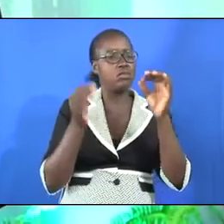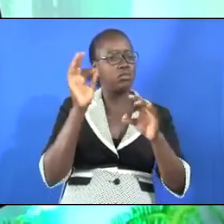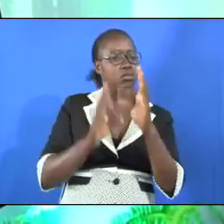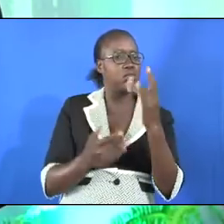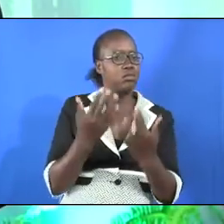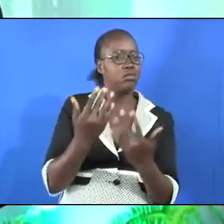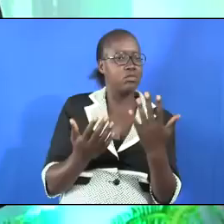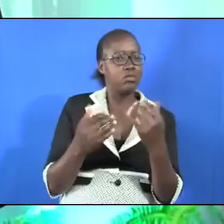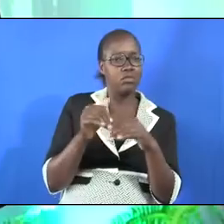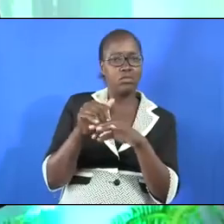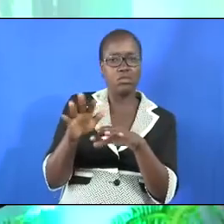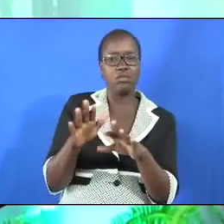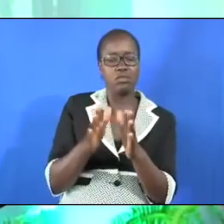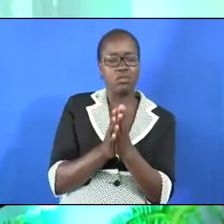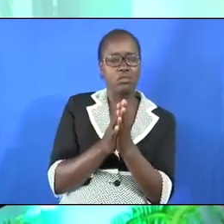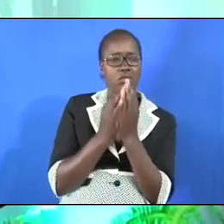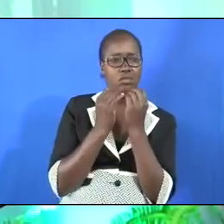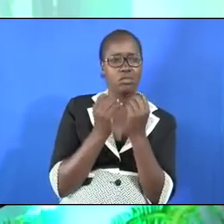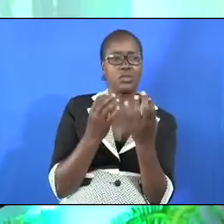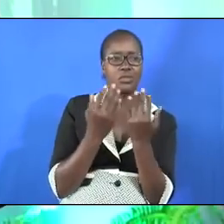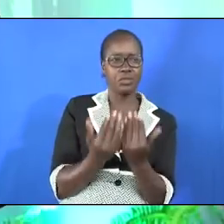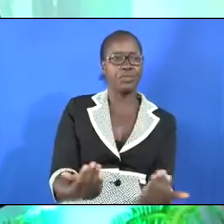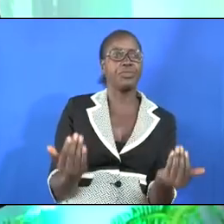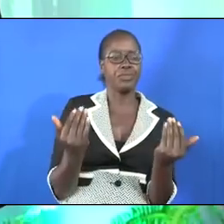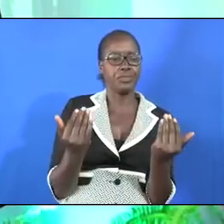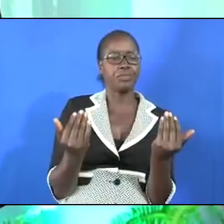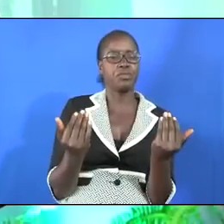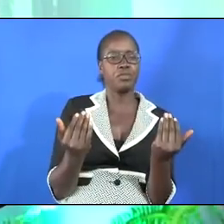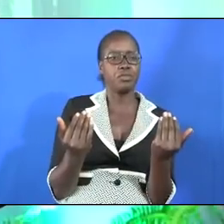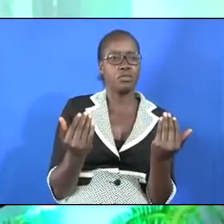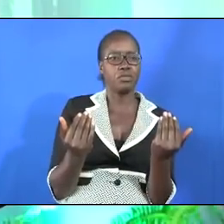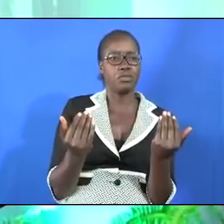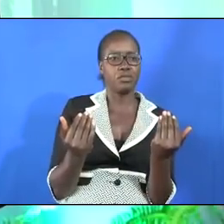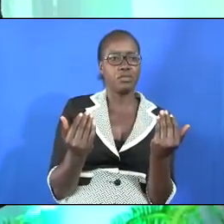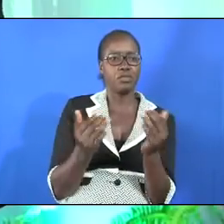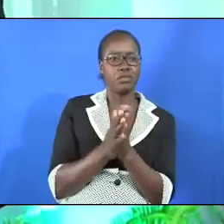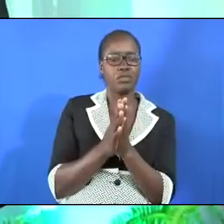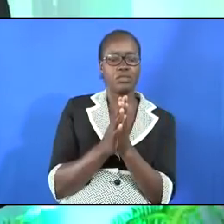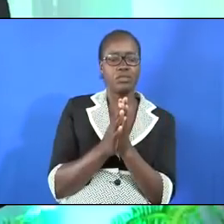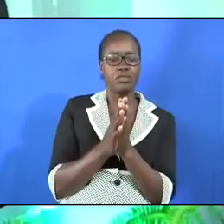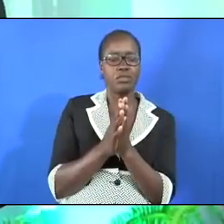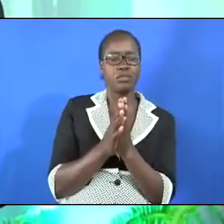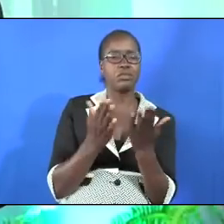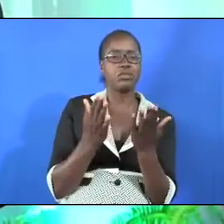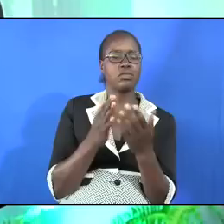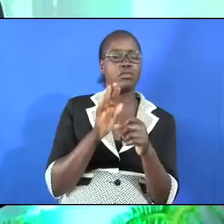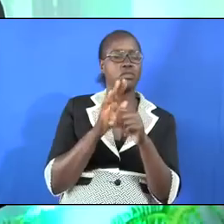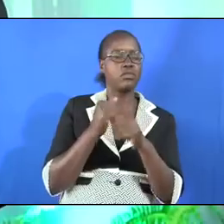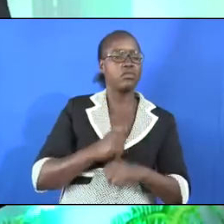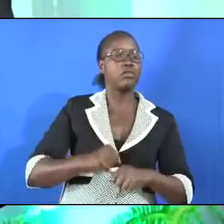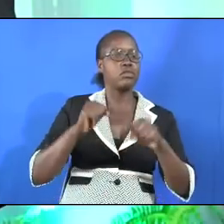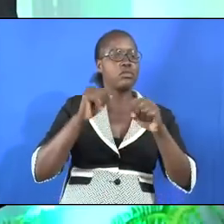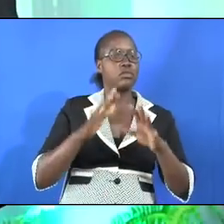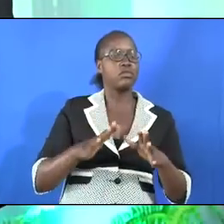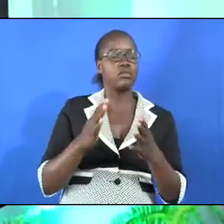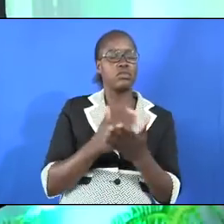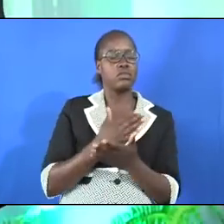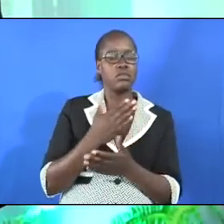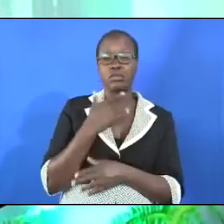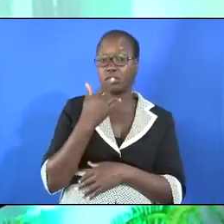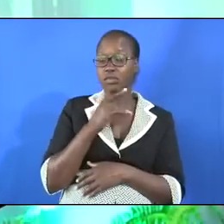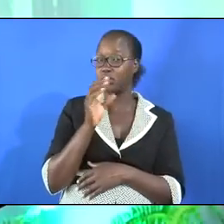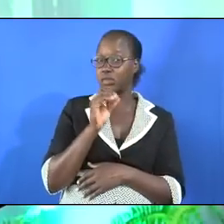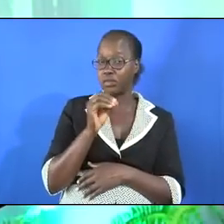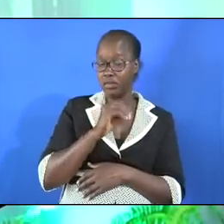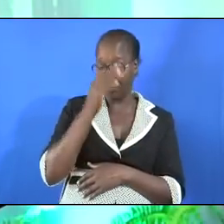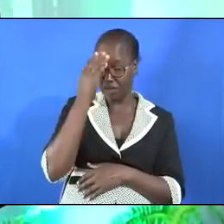And lots of unacceptable things were done by the raiders. I don't want to mention some of them because you